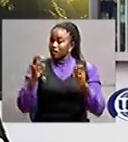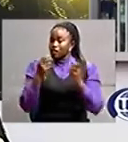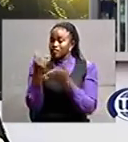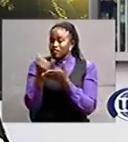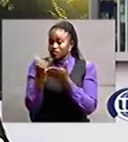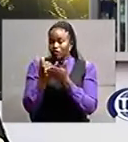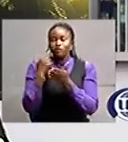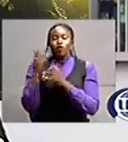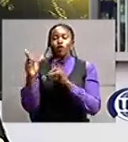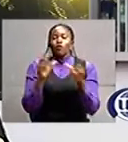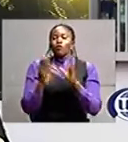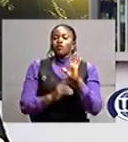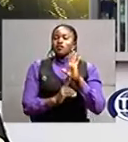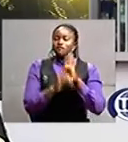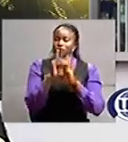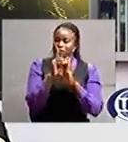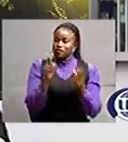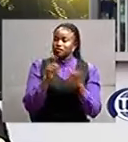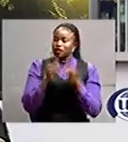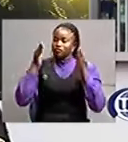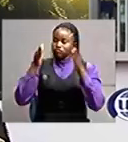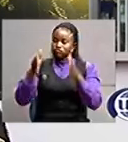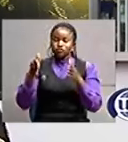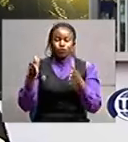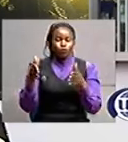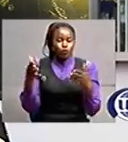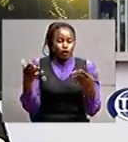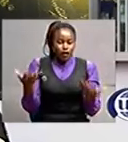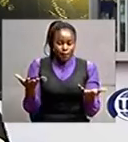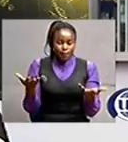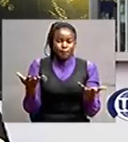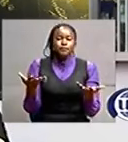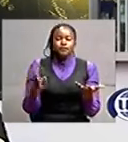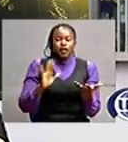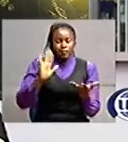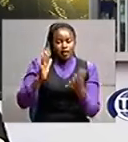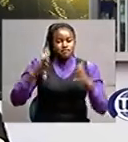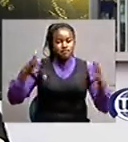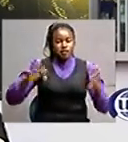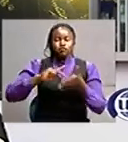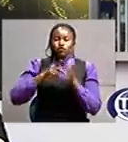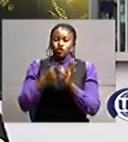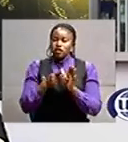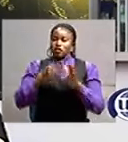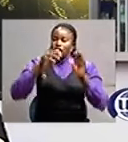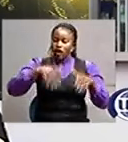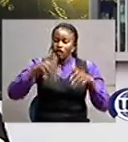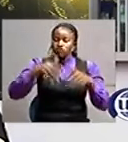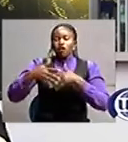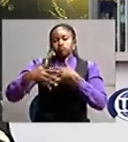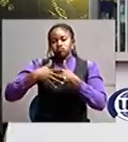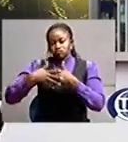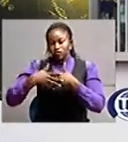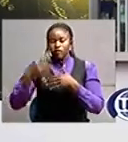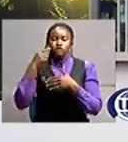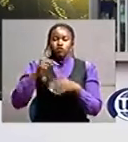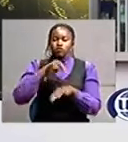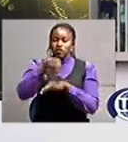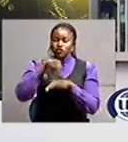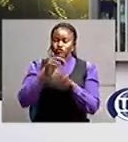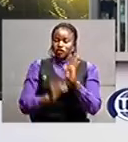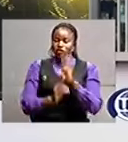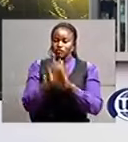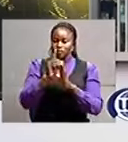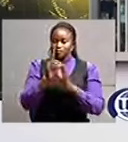economic development and its majors its major venture is to promote agro-industrialization for national development